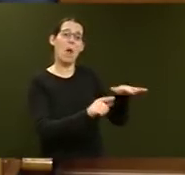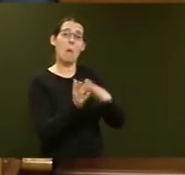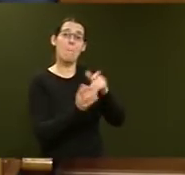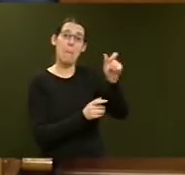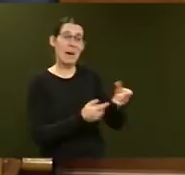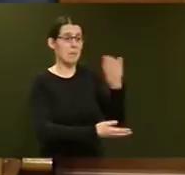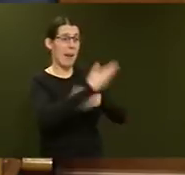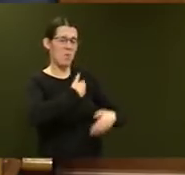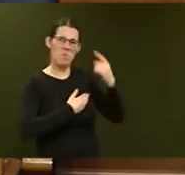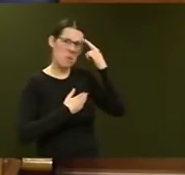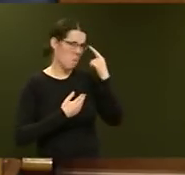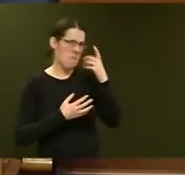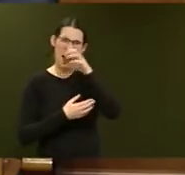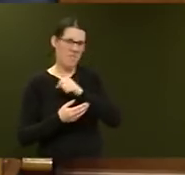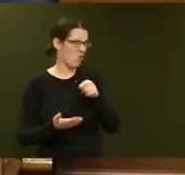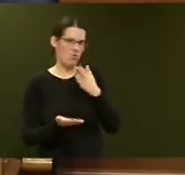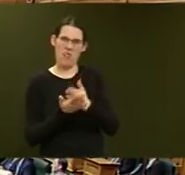at all realistic.